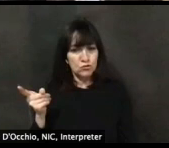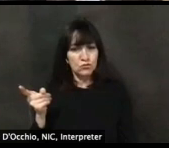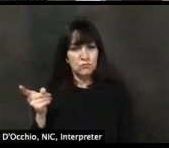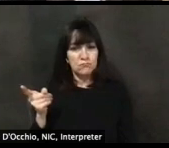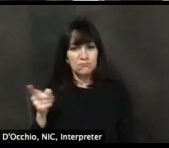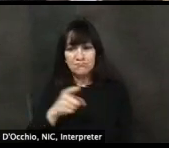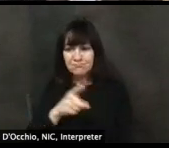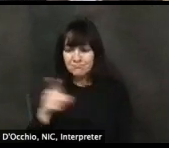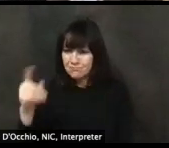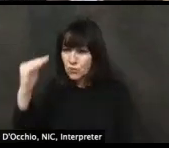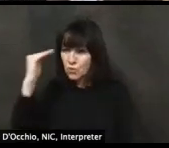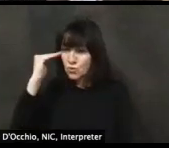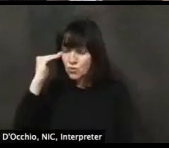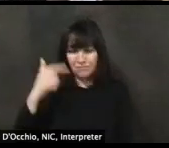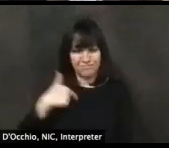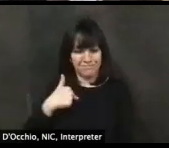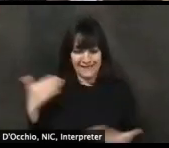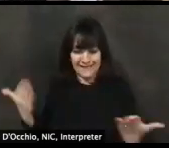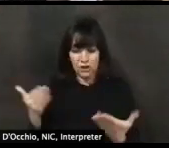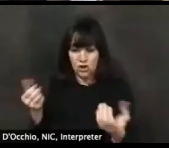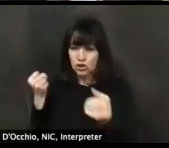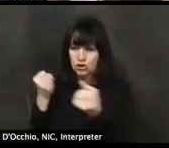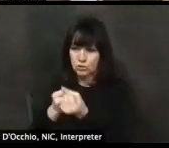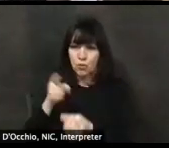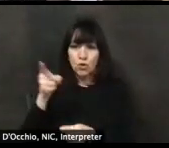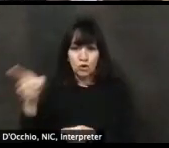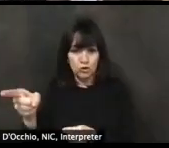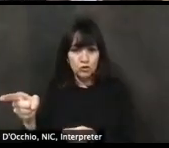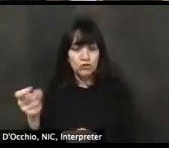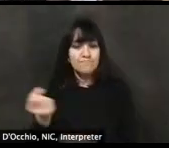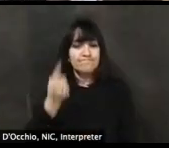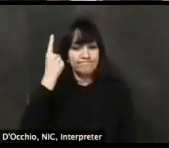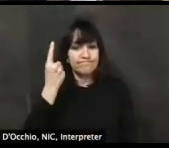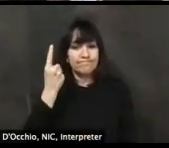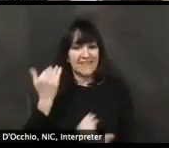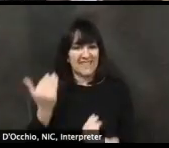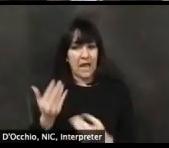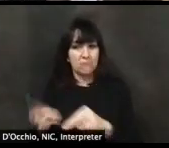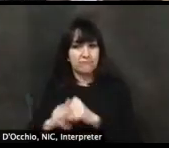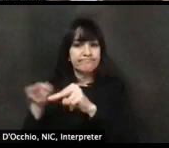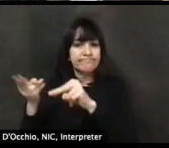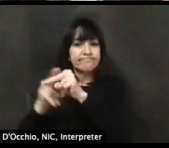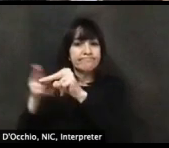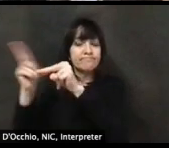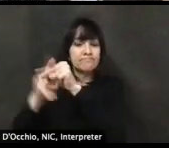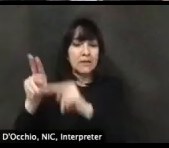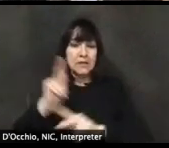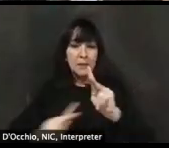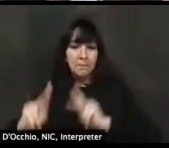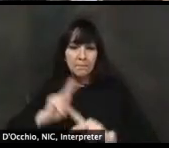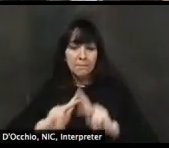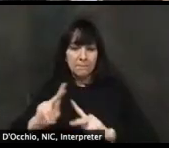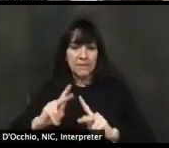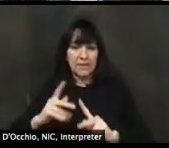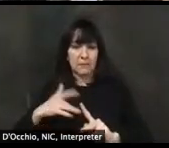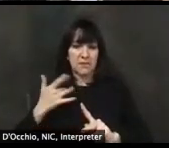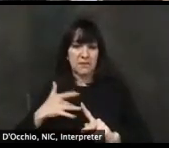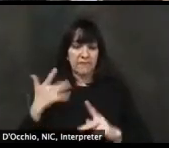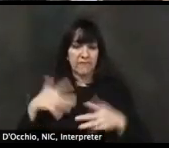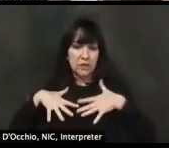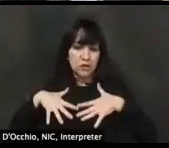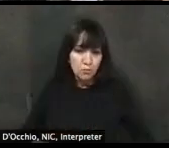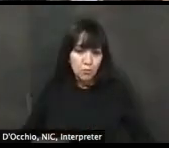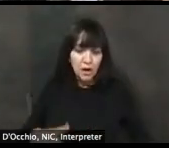you. We have unfortunately seen an uptick in emotional distress and elders with social isolation. And so again,